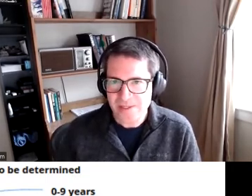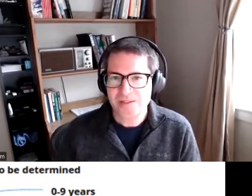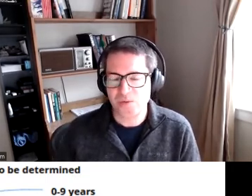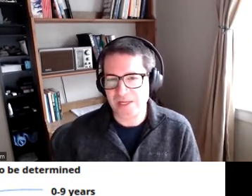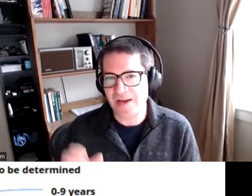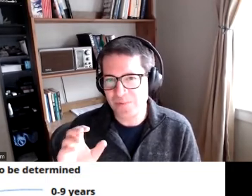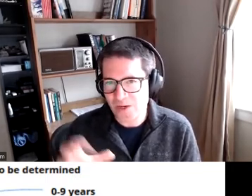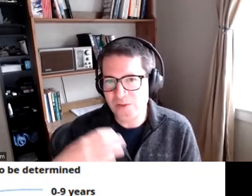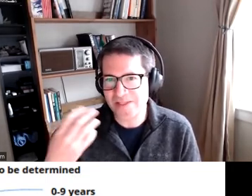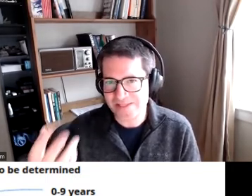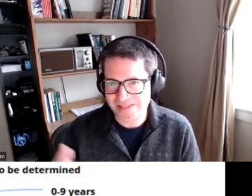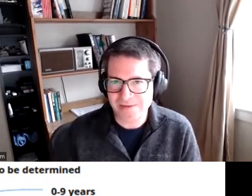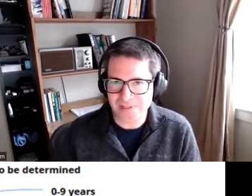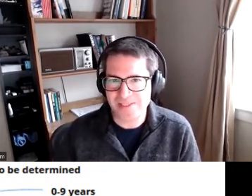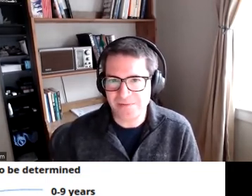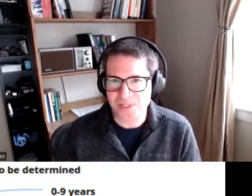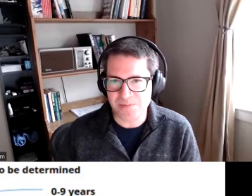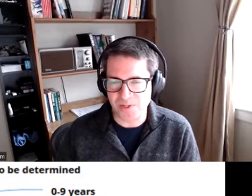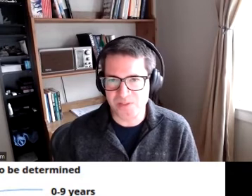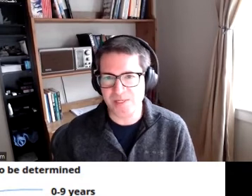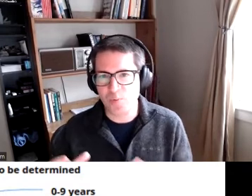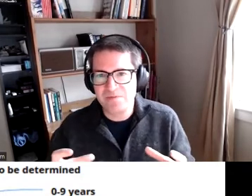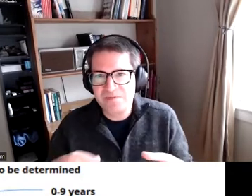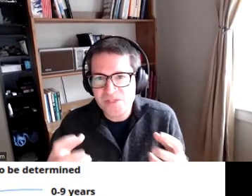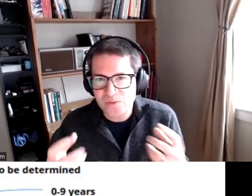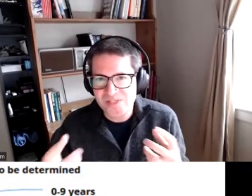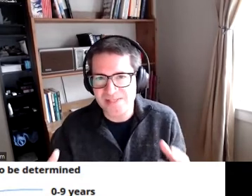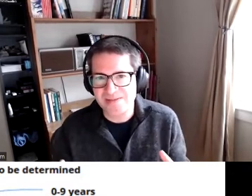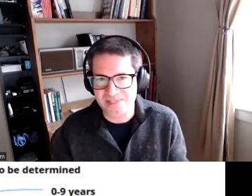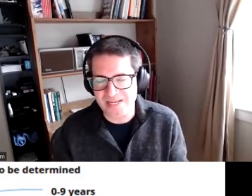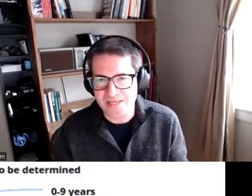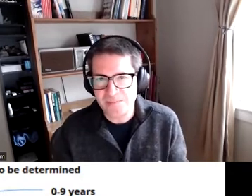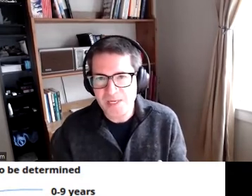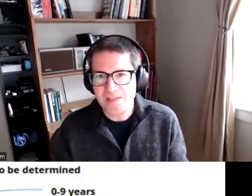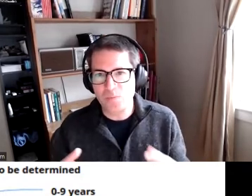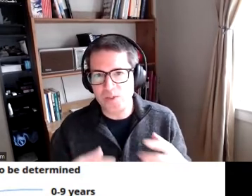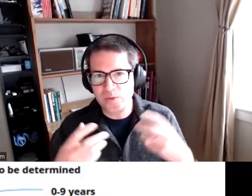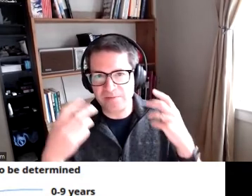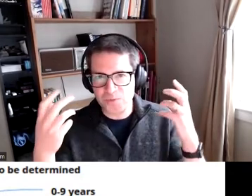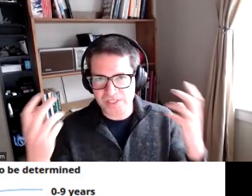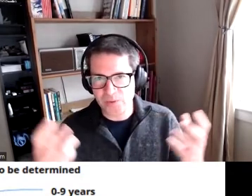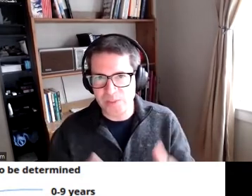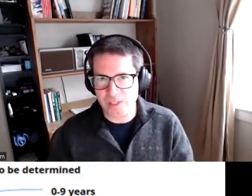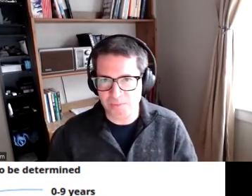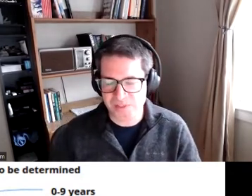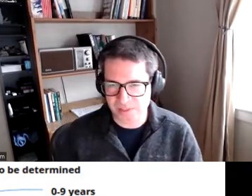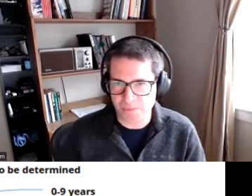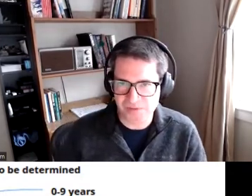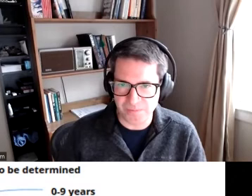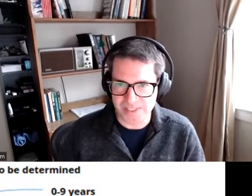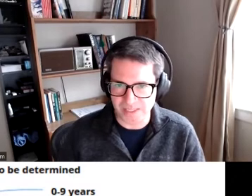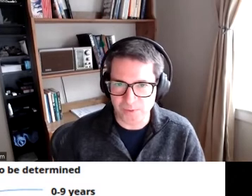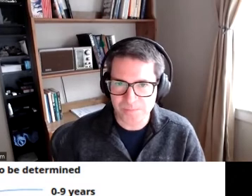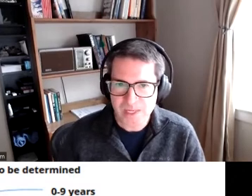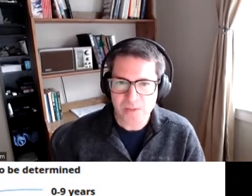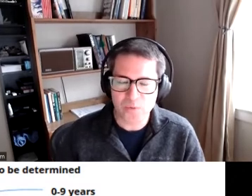so that i would argue that's a significantly different experience in a more visceral sense of the data than what you get from just hearing the number numbers